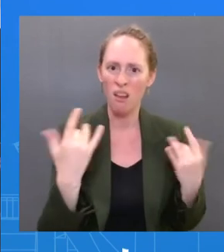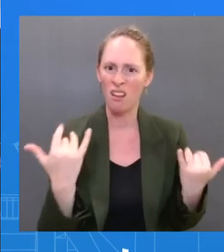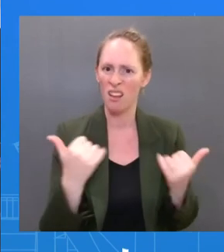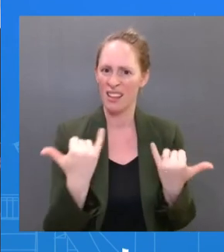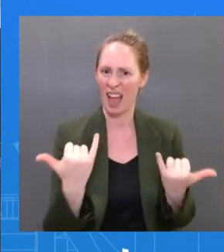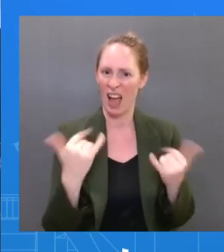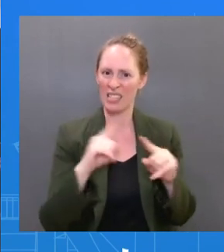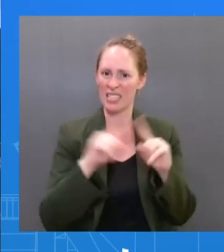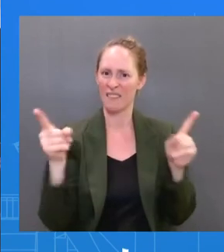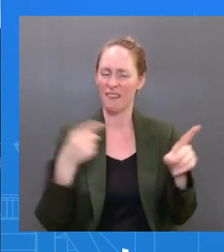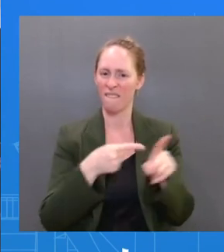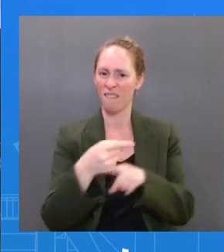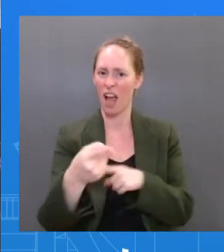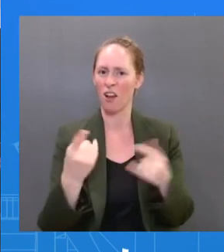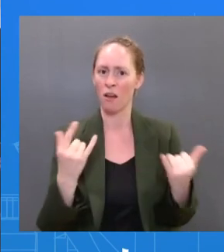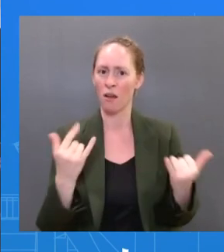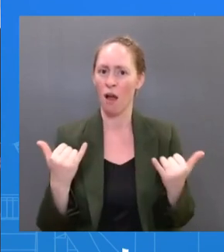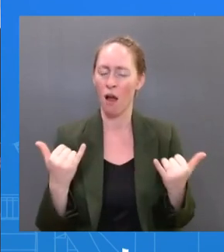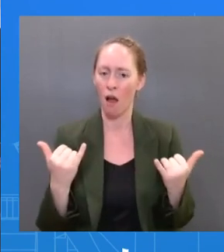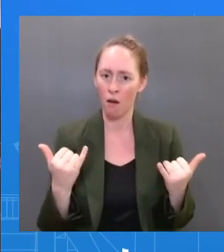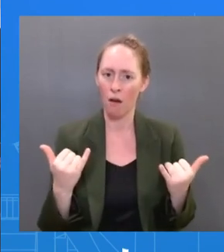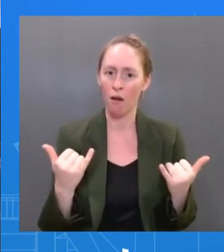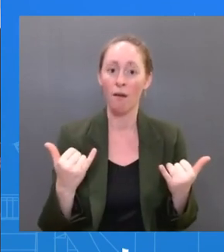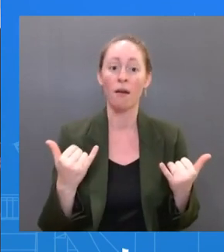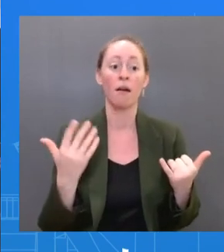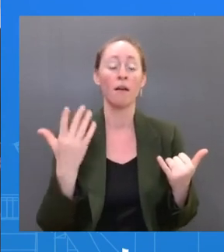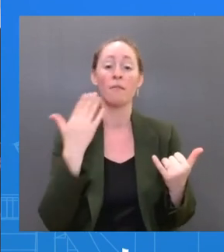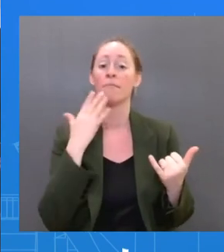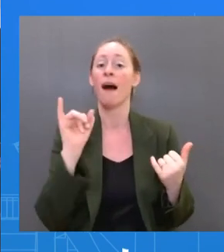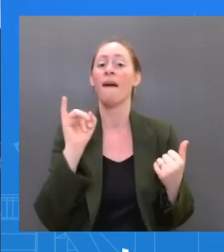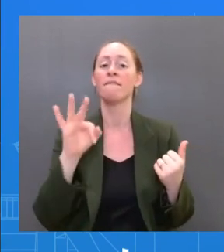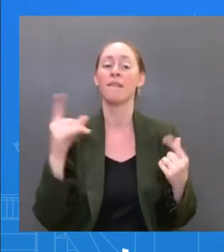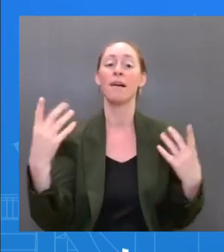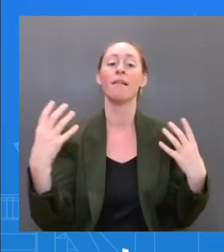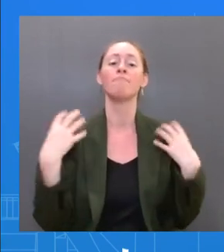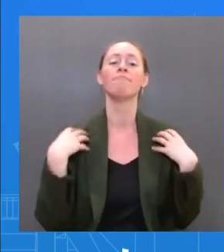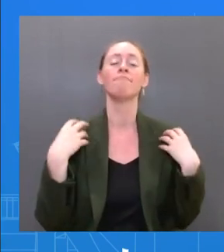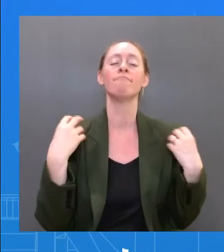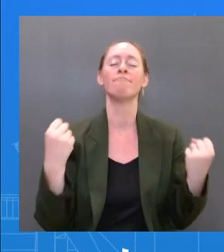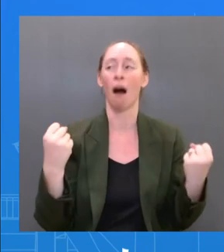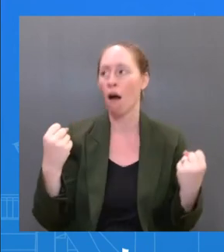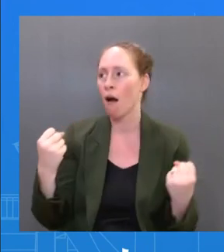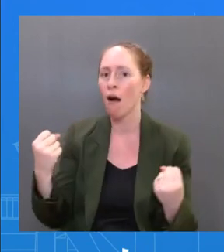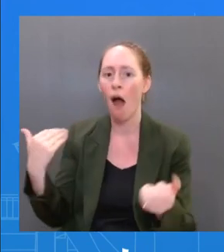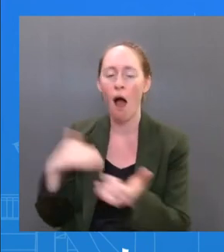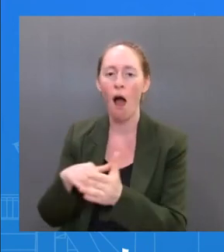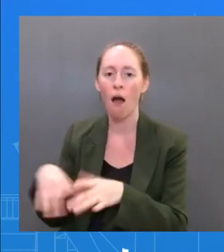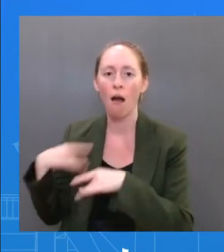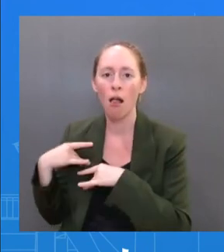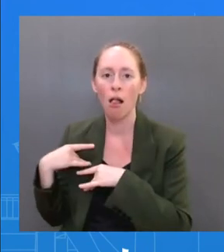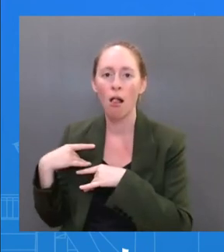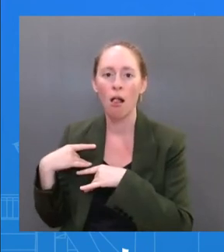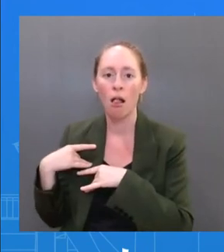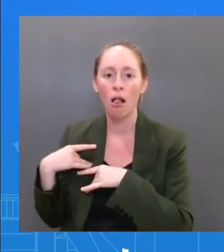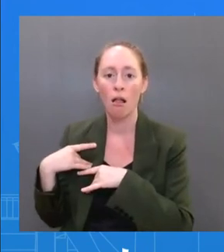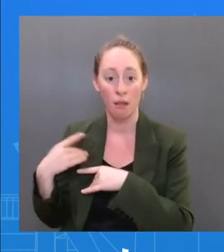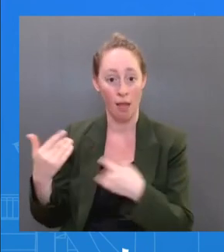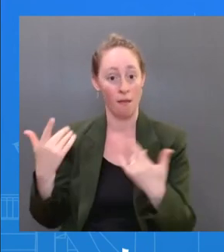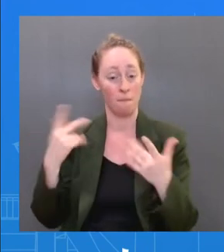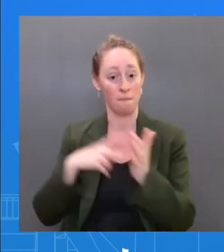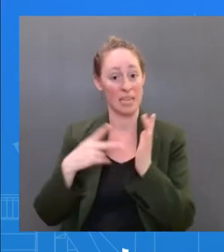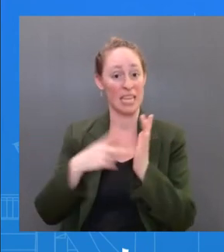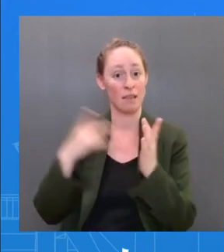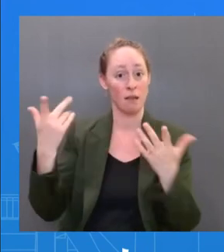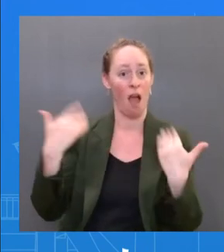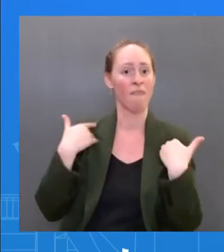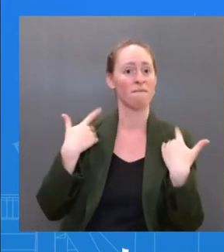you could just speak to that and whether that's changed with the the current variant that's spreading. Dr. That's a really good question. What we know is that if you were infected with previous